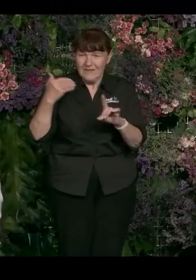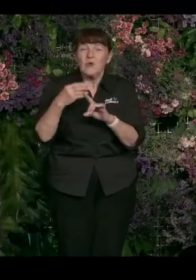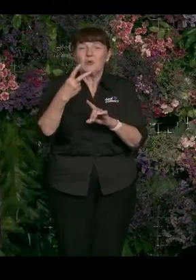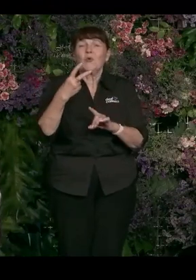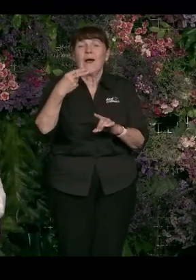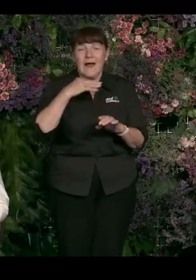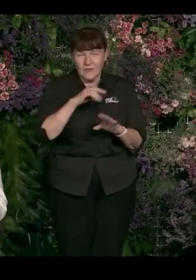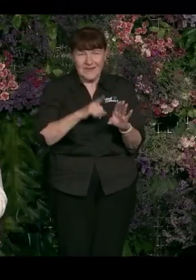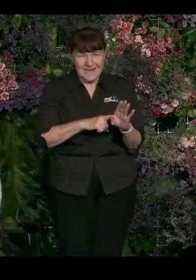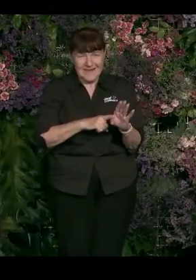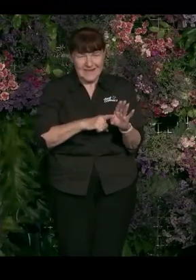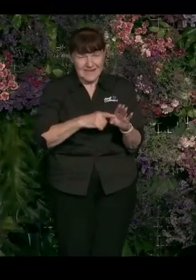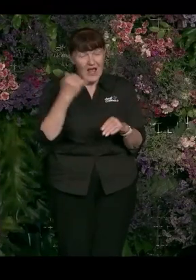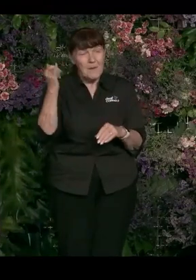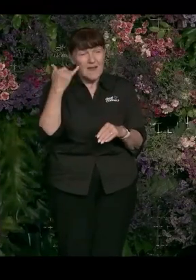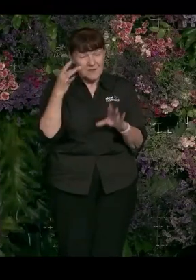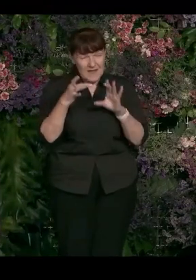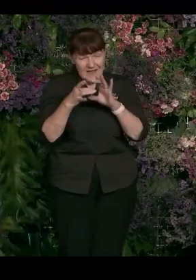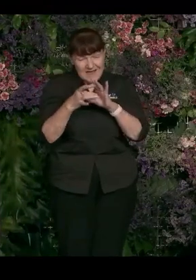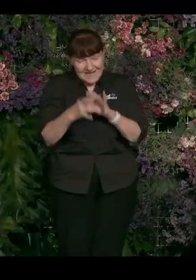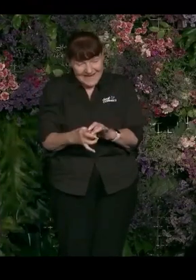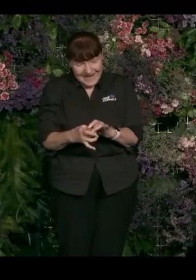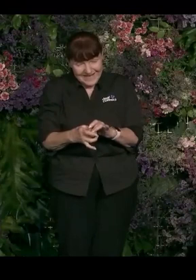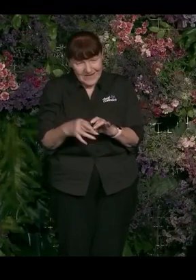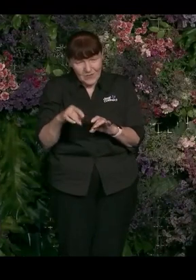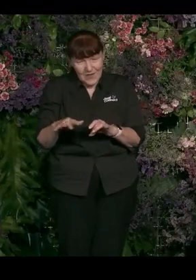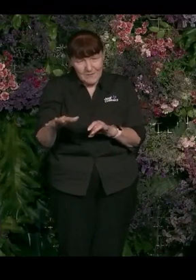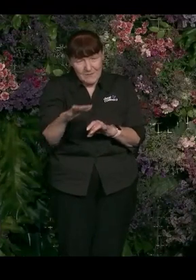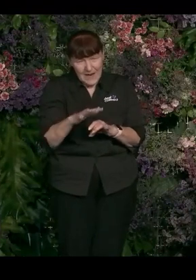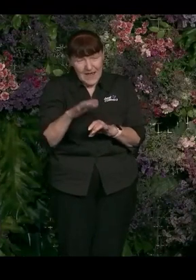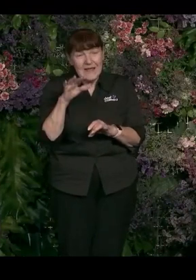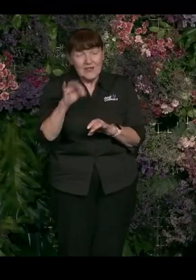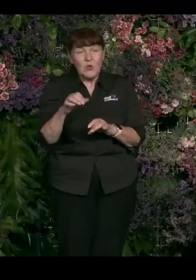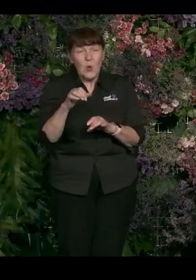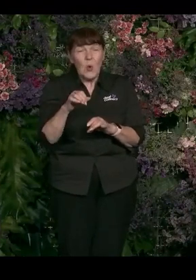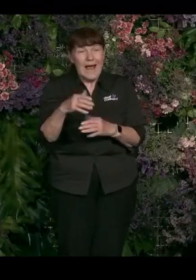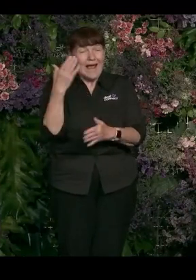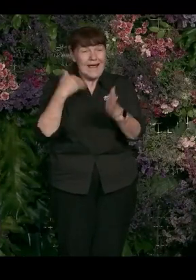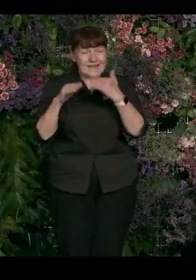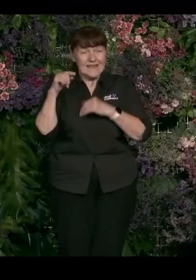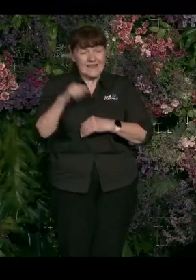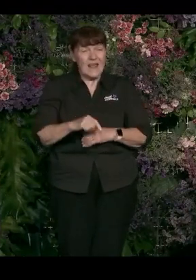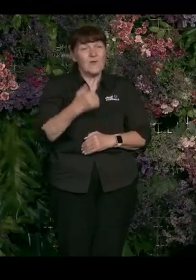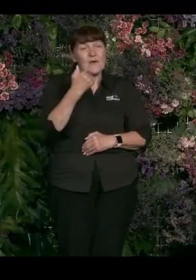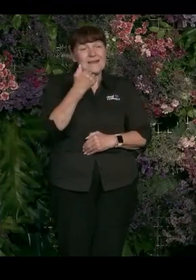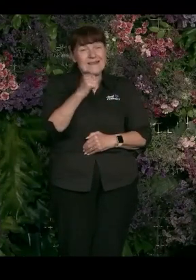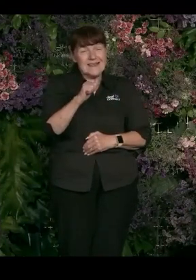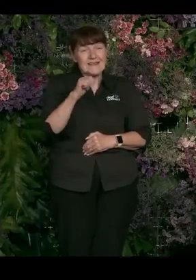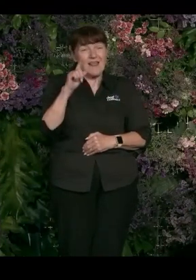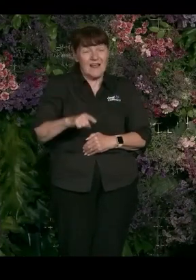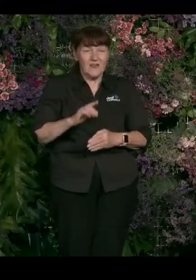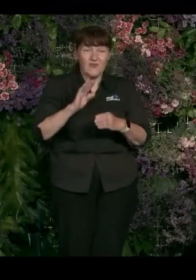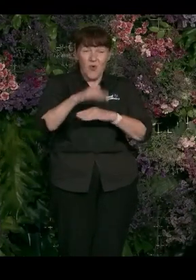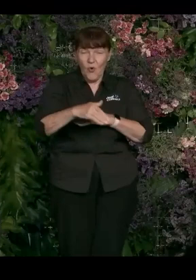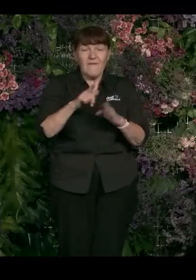years. Imagine being connected to that place with your ancestors for 60,000 plus years. All of our people,